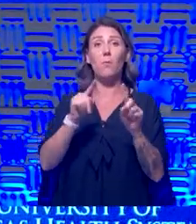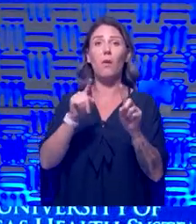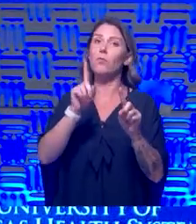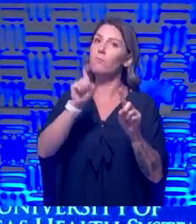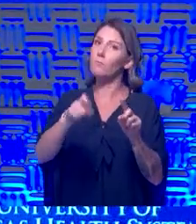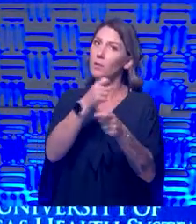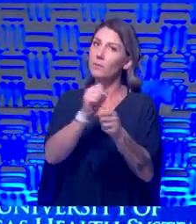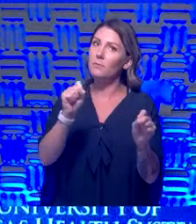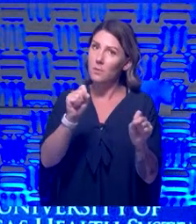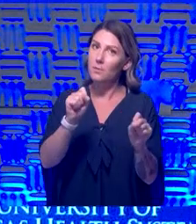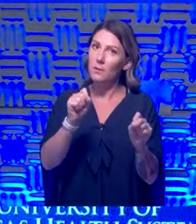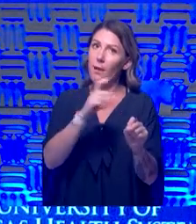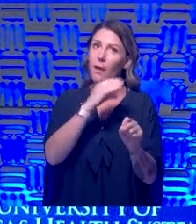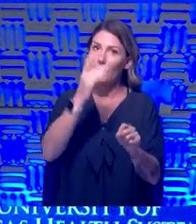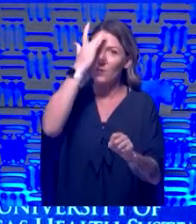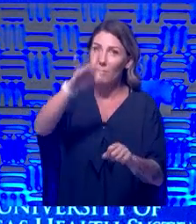that.